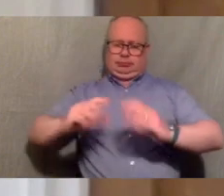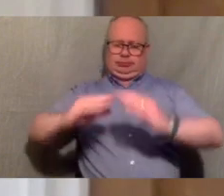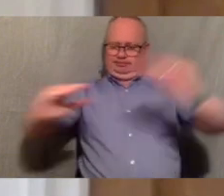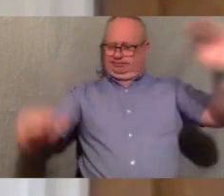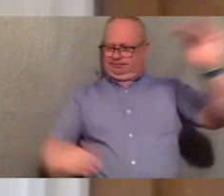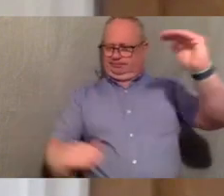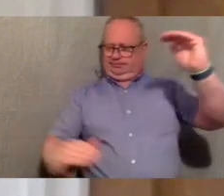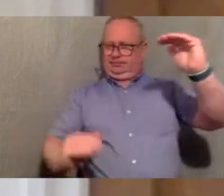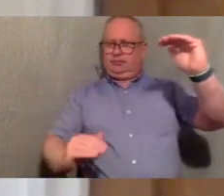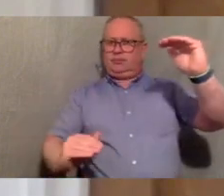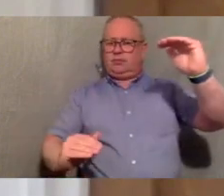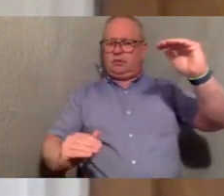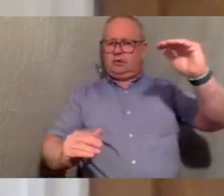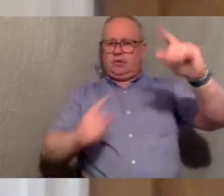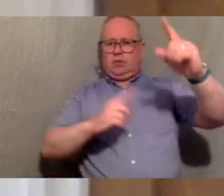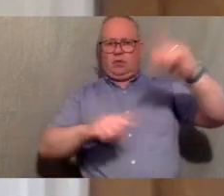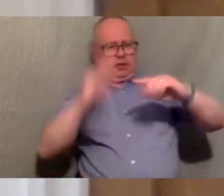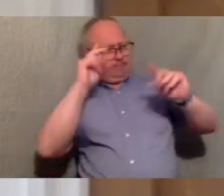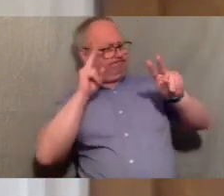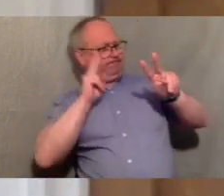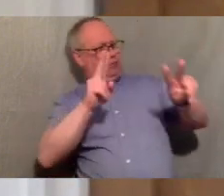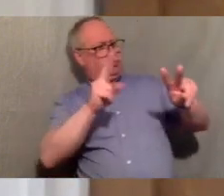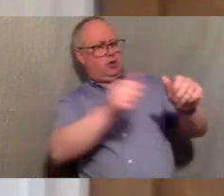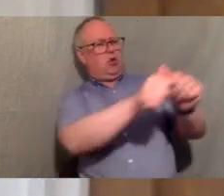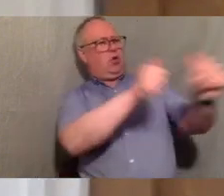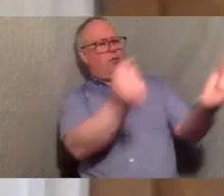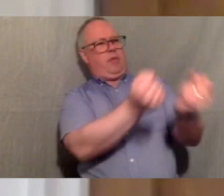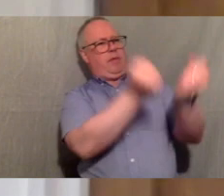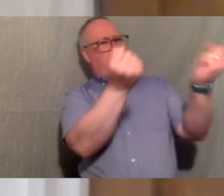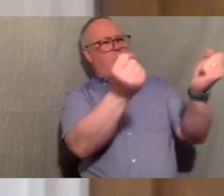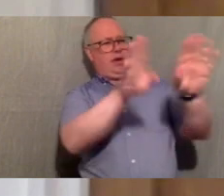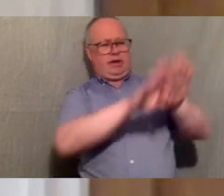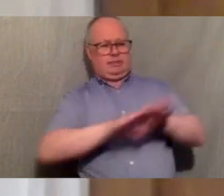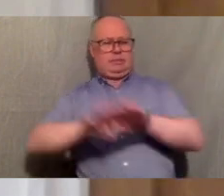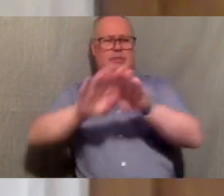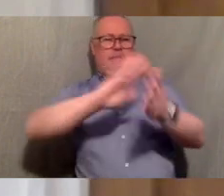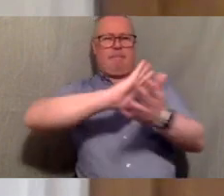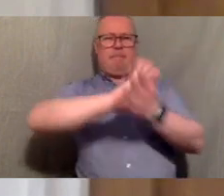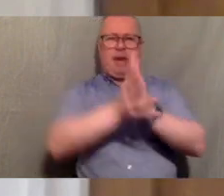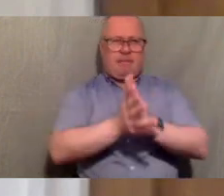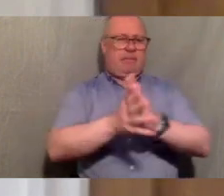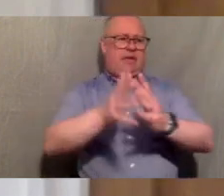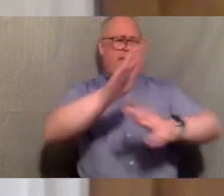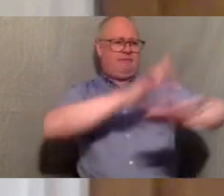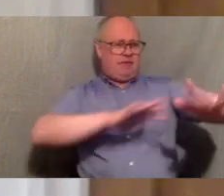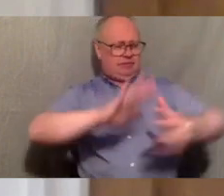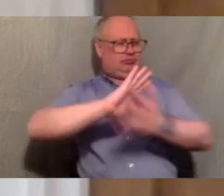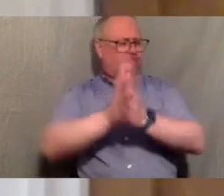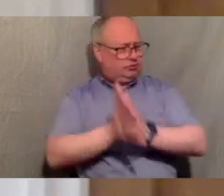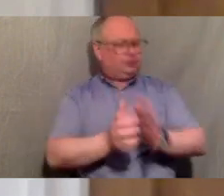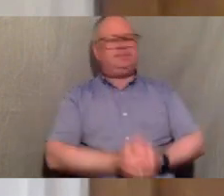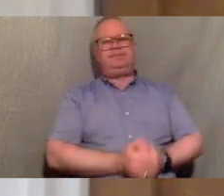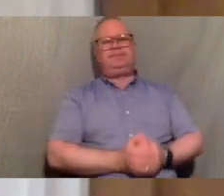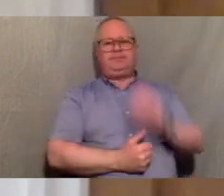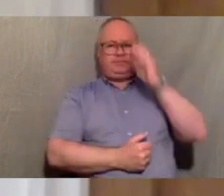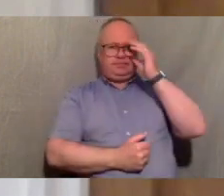and keep people um and and we and then campaigns we focus particularly on corporate power and how that undermines